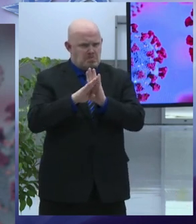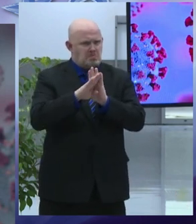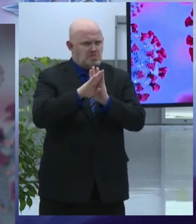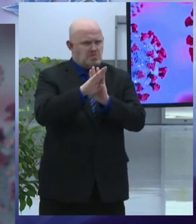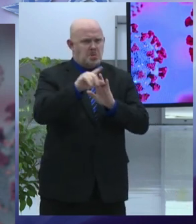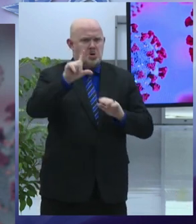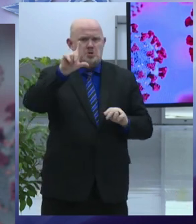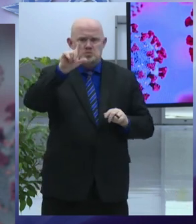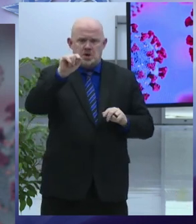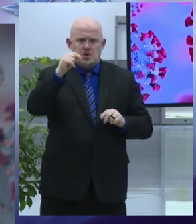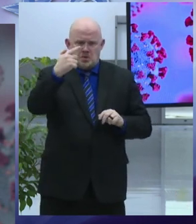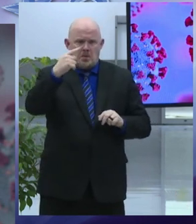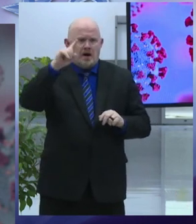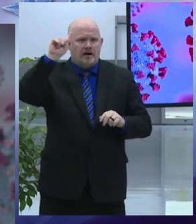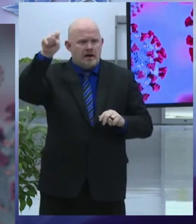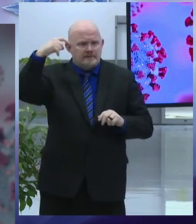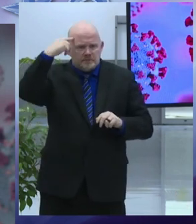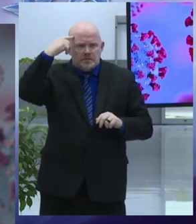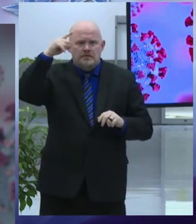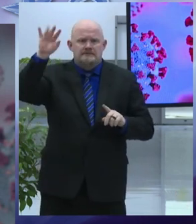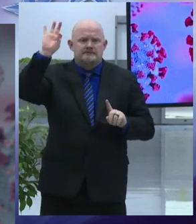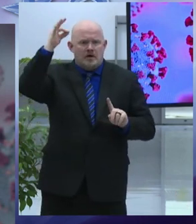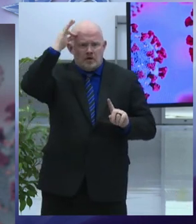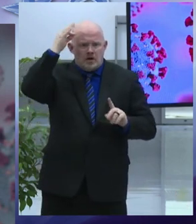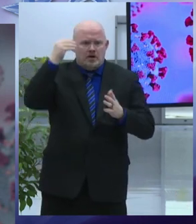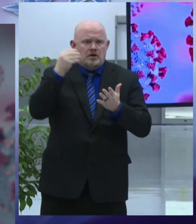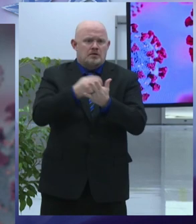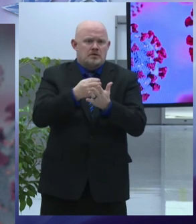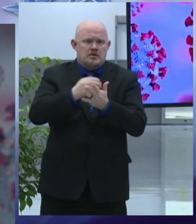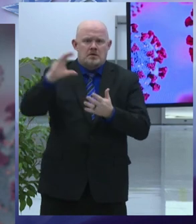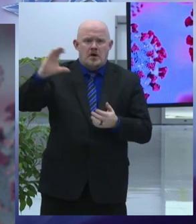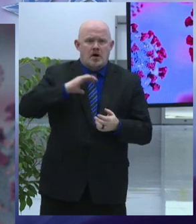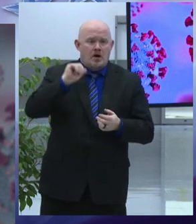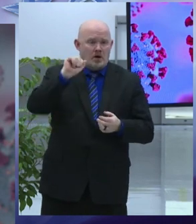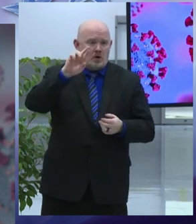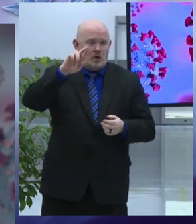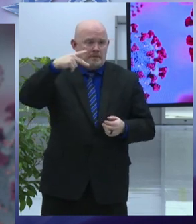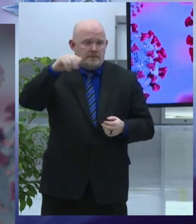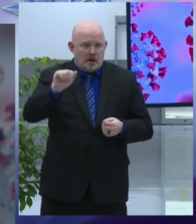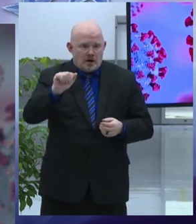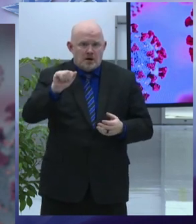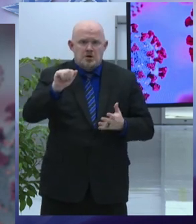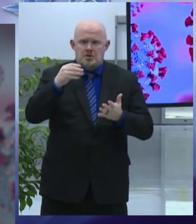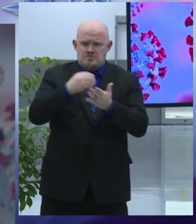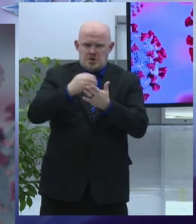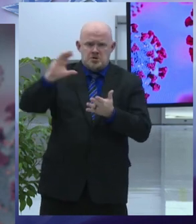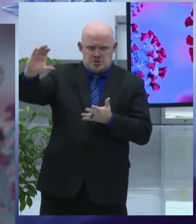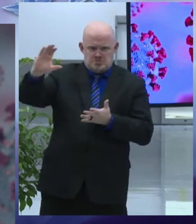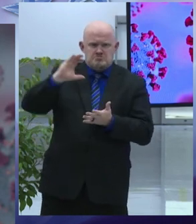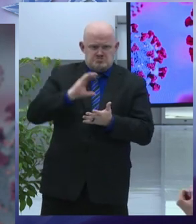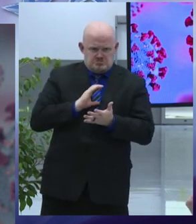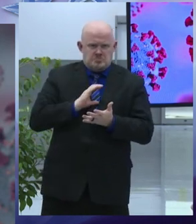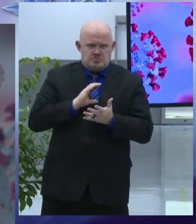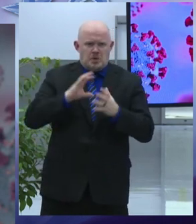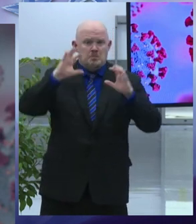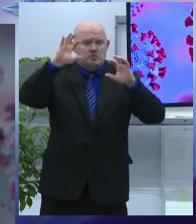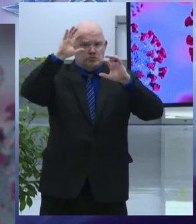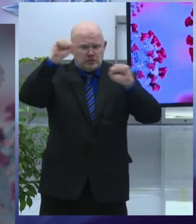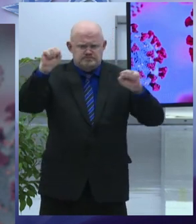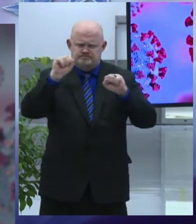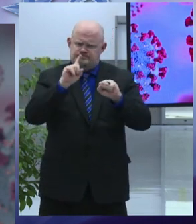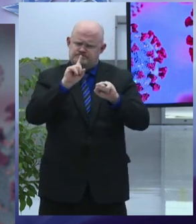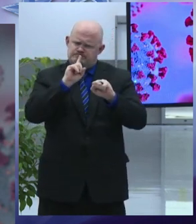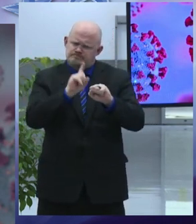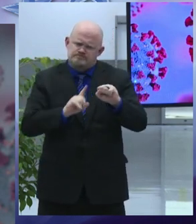123 million dollars in arpa pandemic relief to the city of syracuse the biden administration delivered on its commitment to support cities